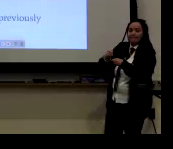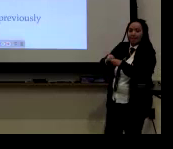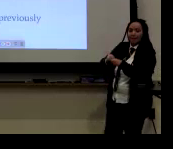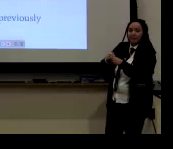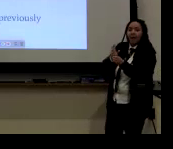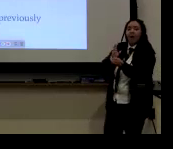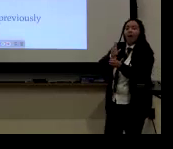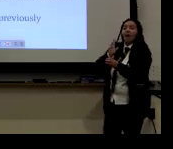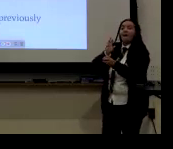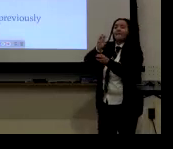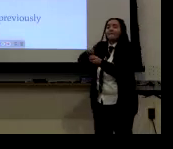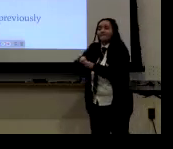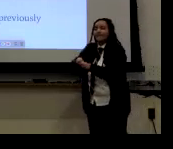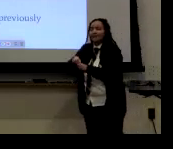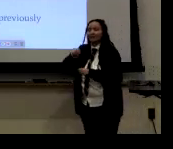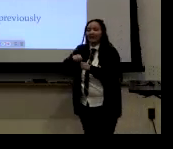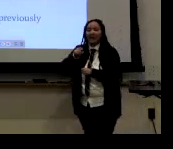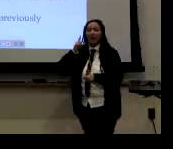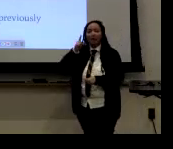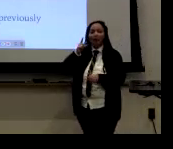And there were 27 participants.